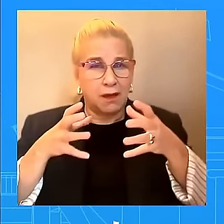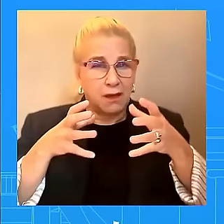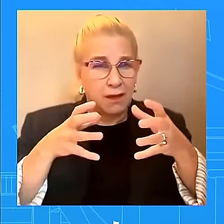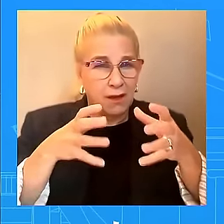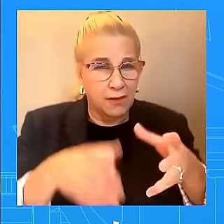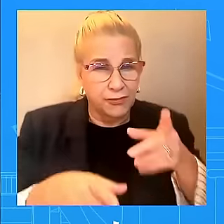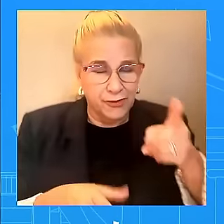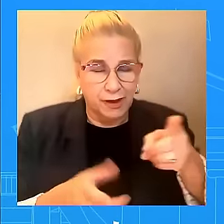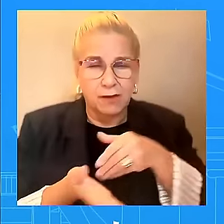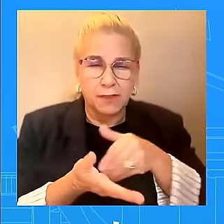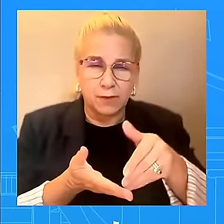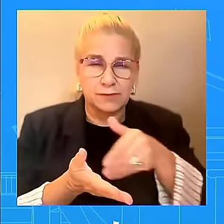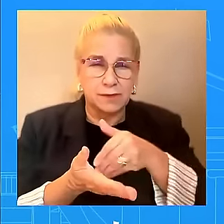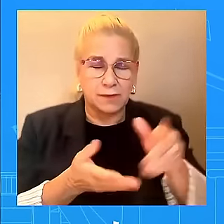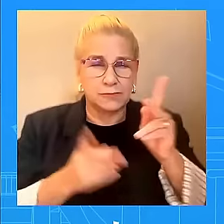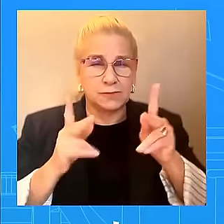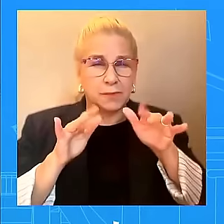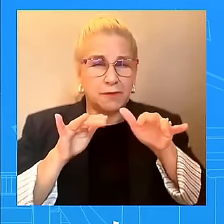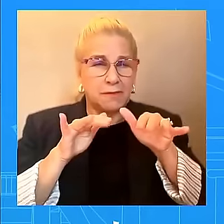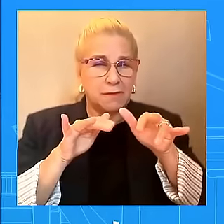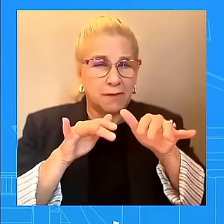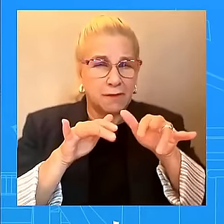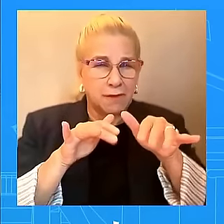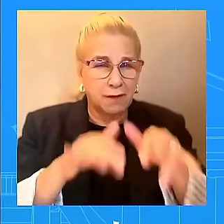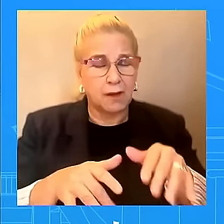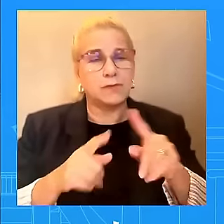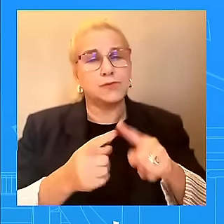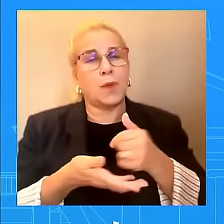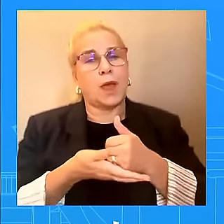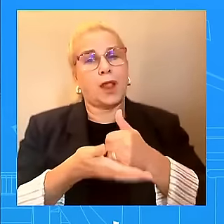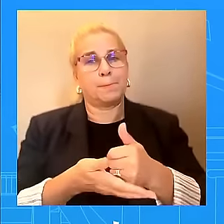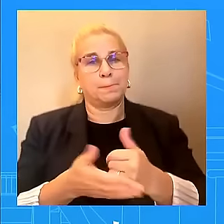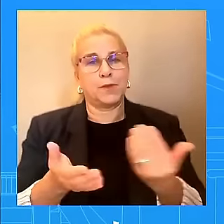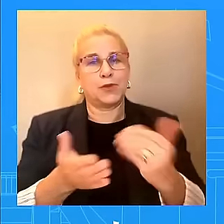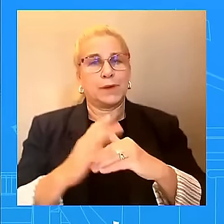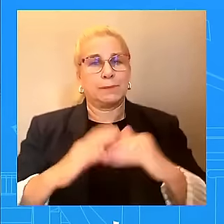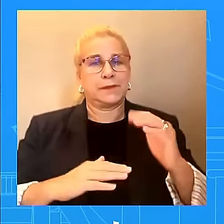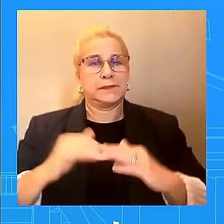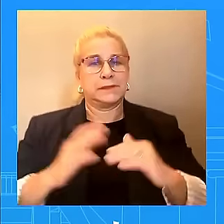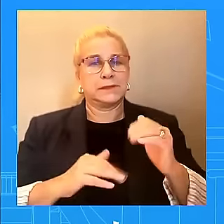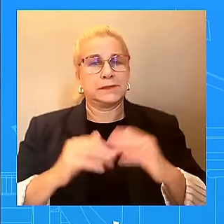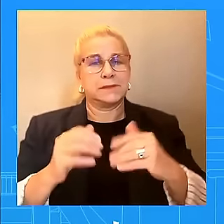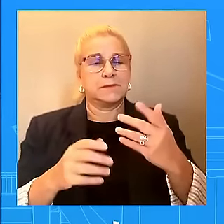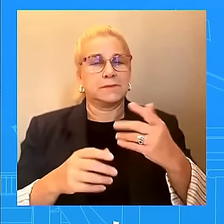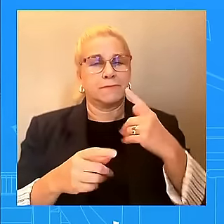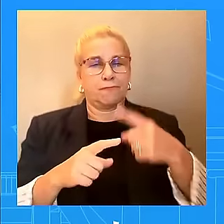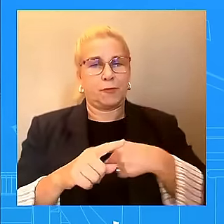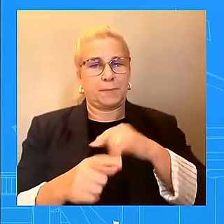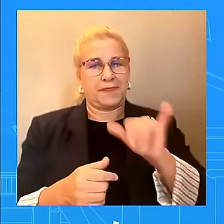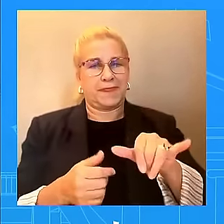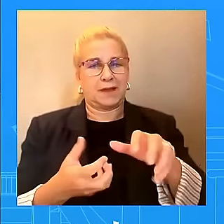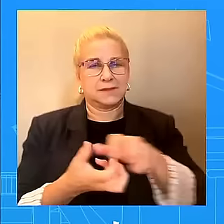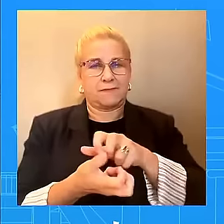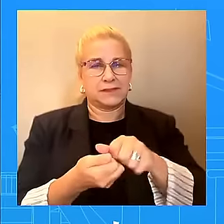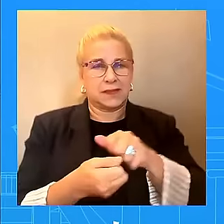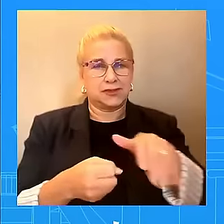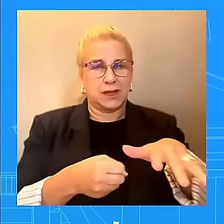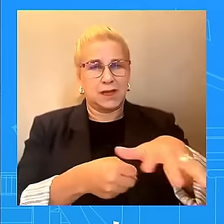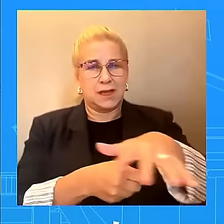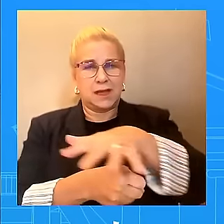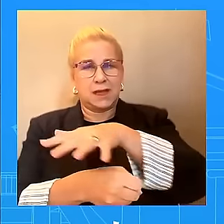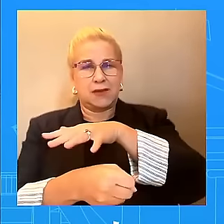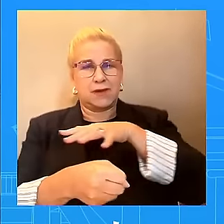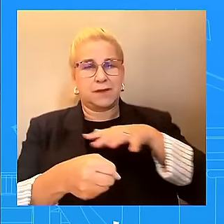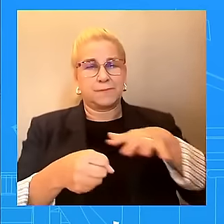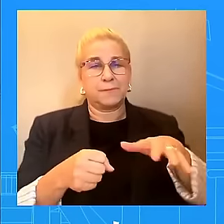last few days, the administration has contacted nearly 450 state and local officials across the region to